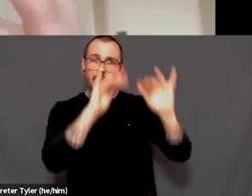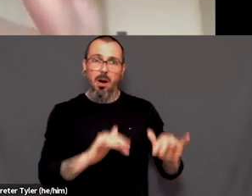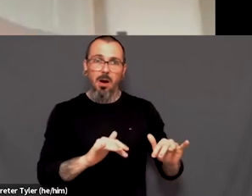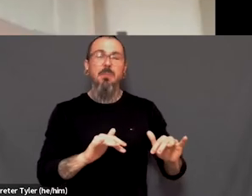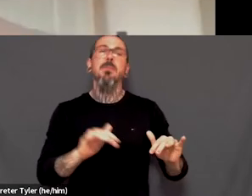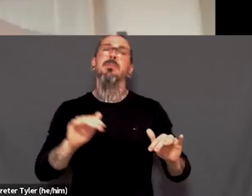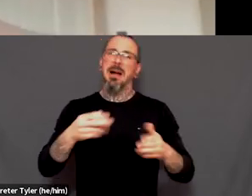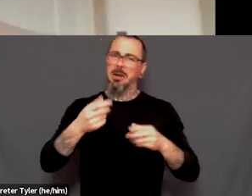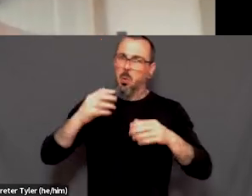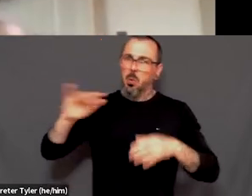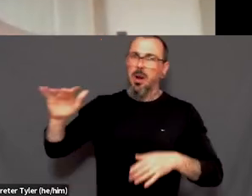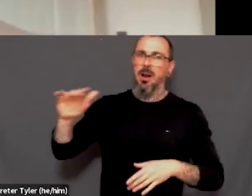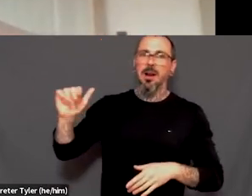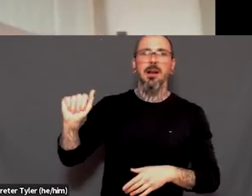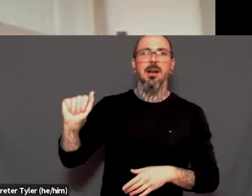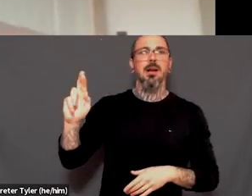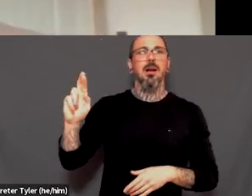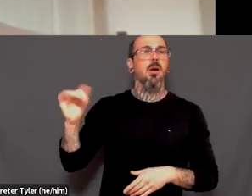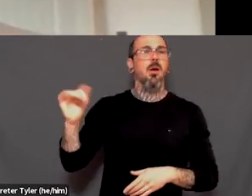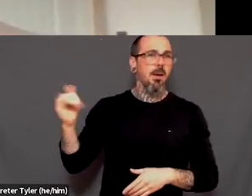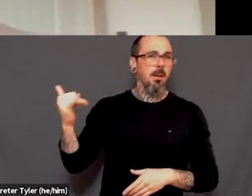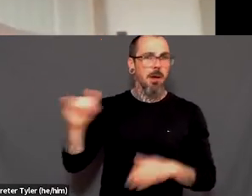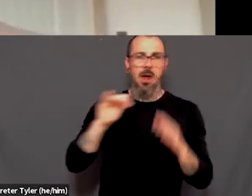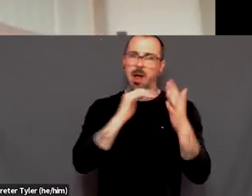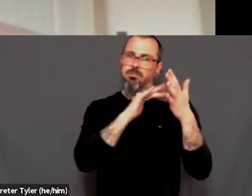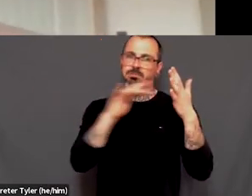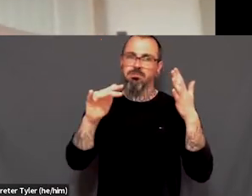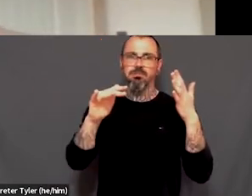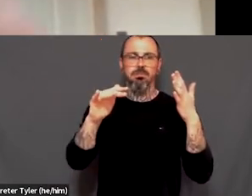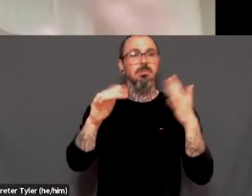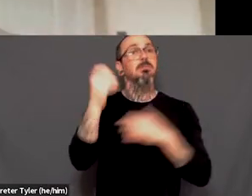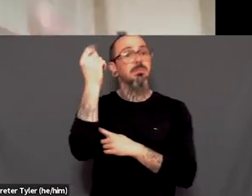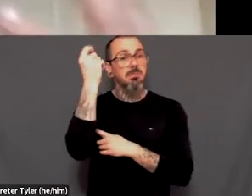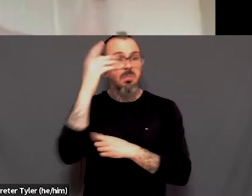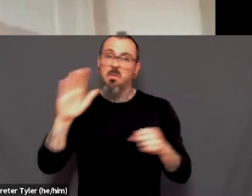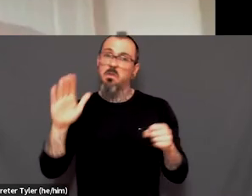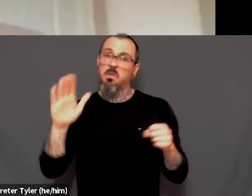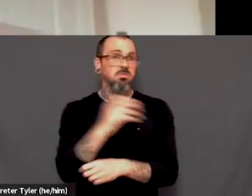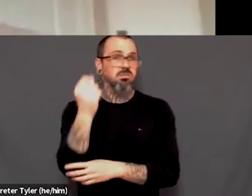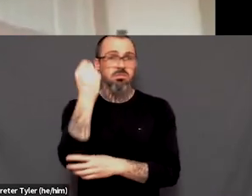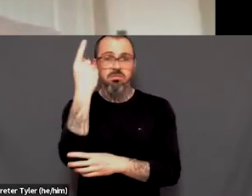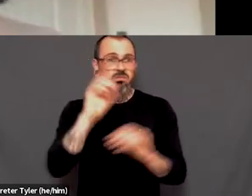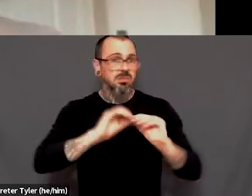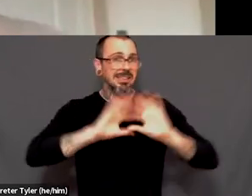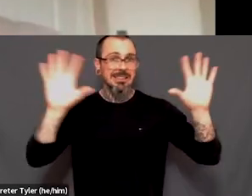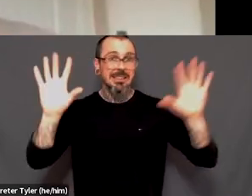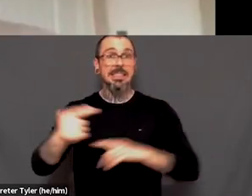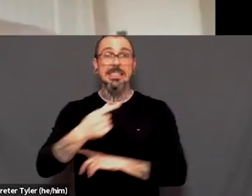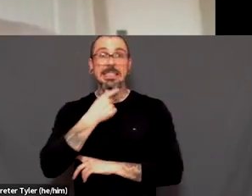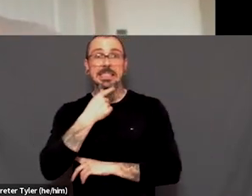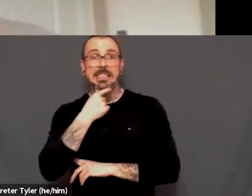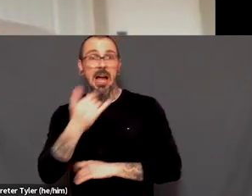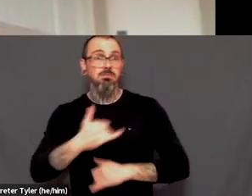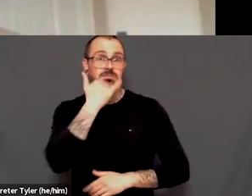comprehensive, like using non gay slurs on it. And like, you know, just make it more comprehensible. And like that person was